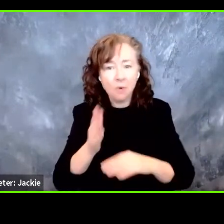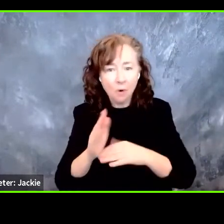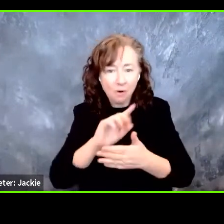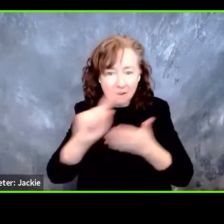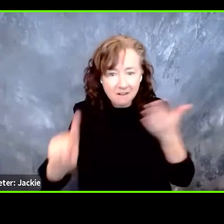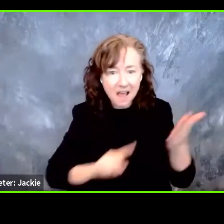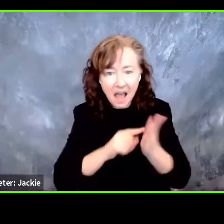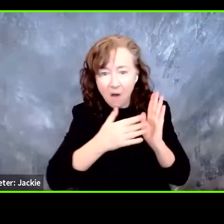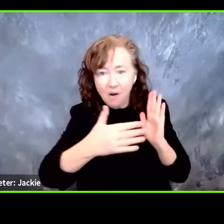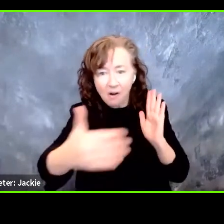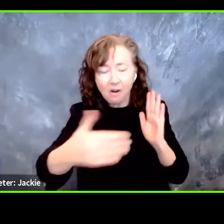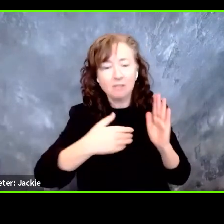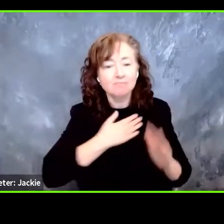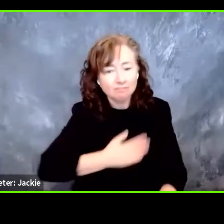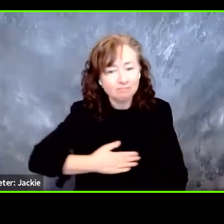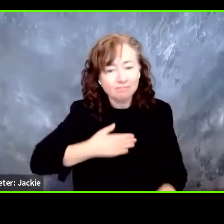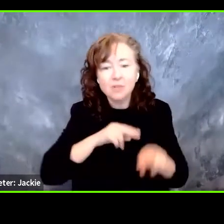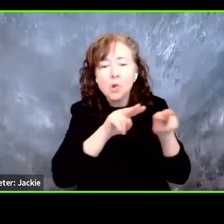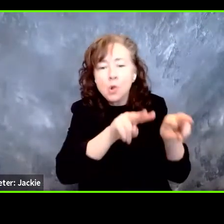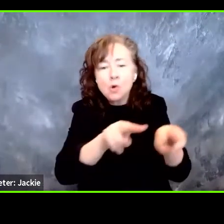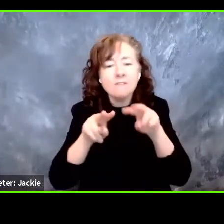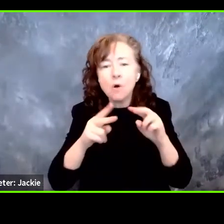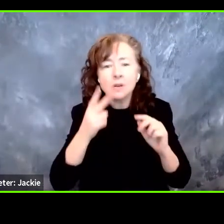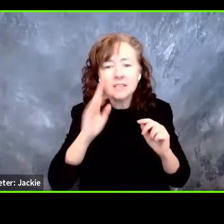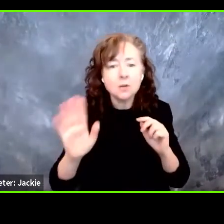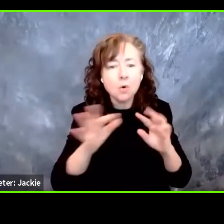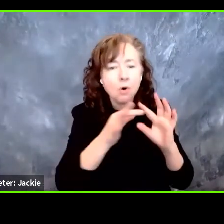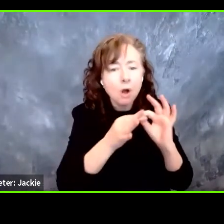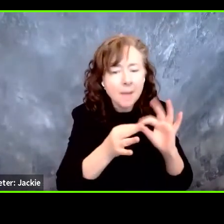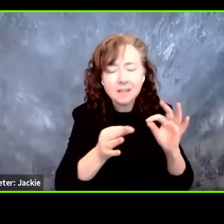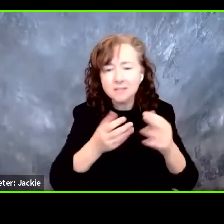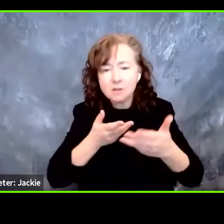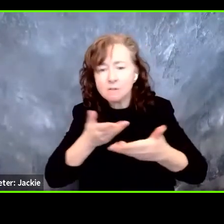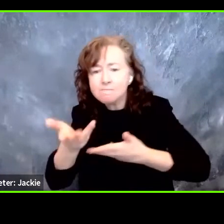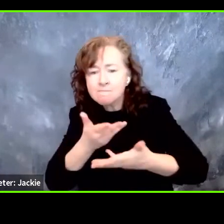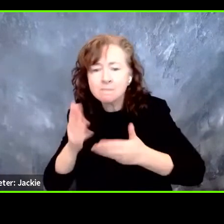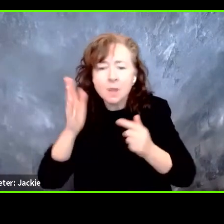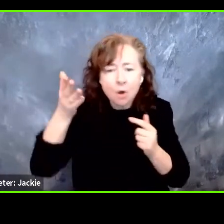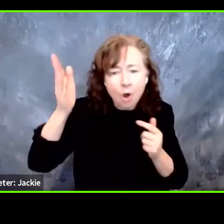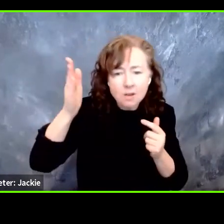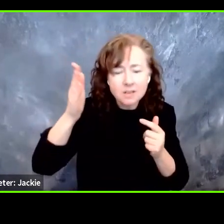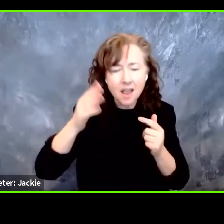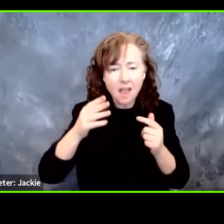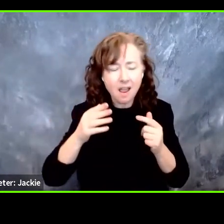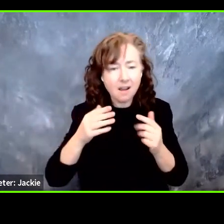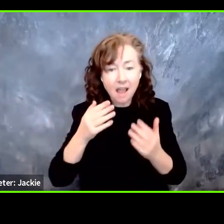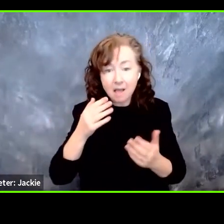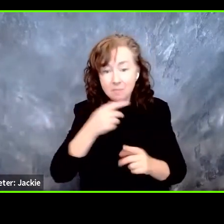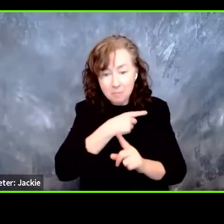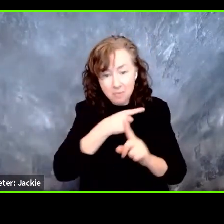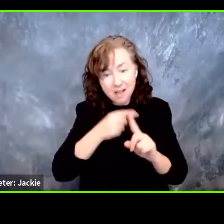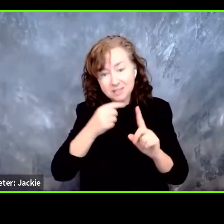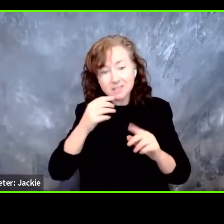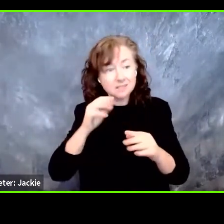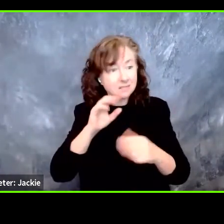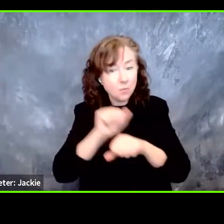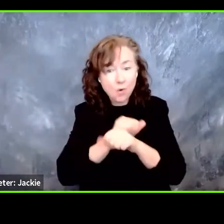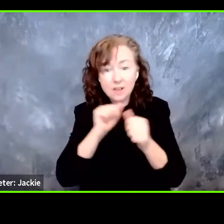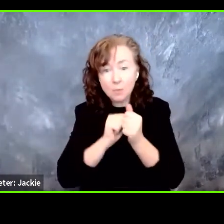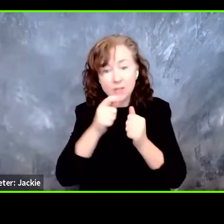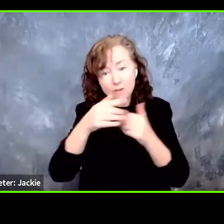hearing more. And I'm also looking forward to participating with you over, you know, a longer, a longer period of time.